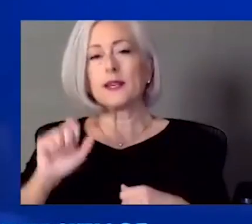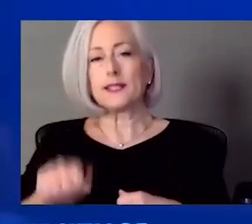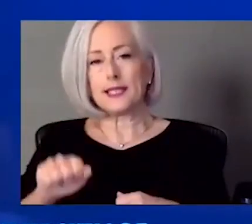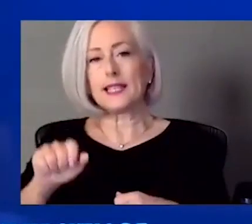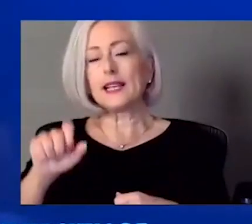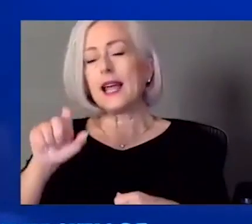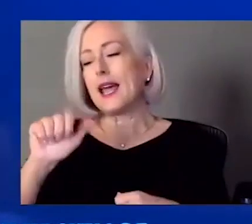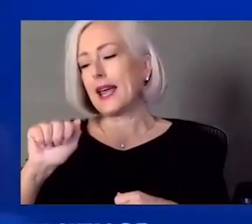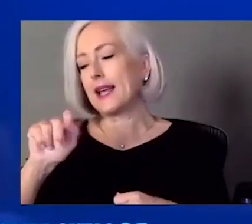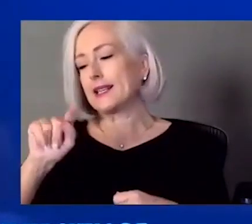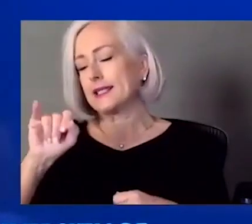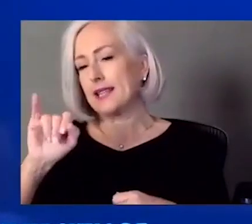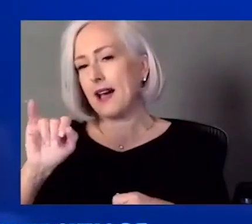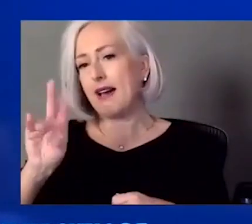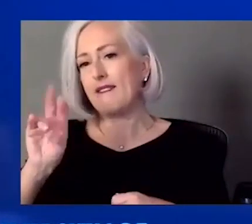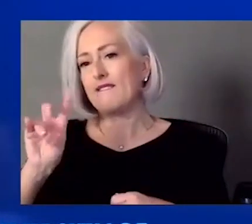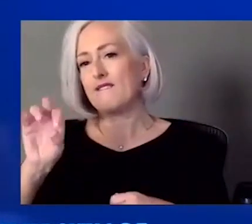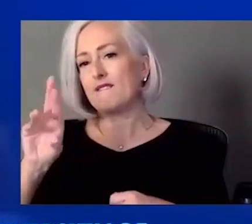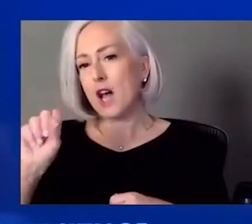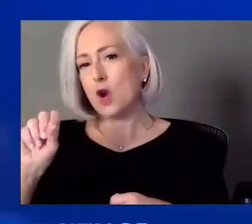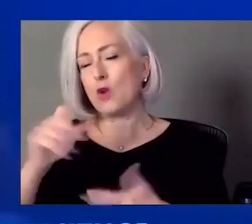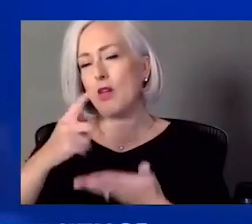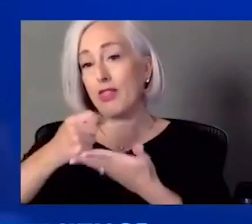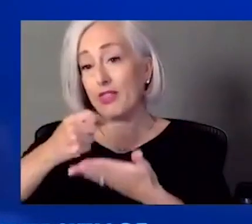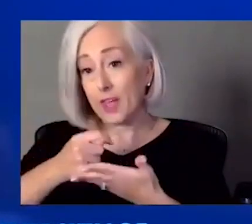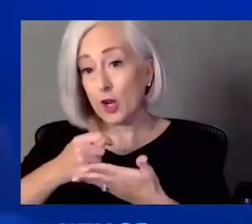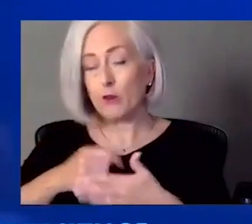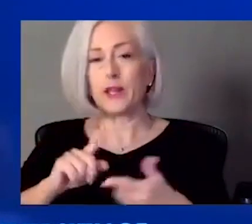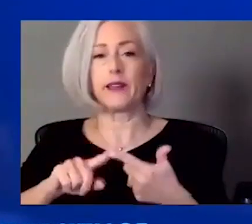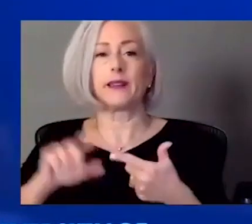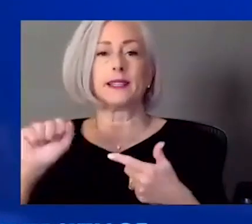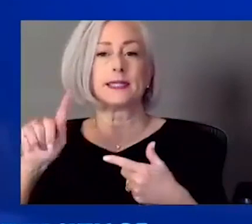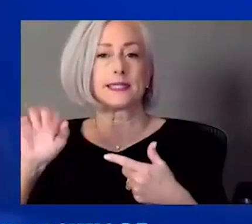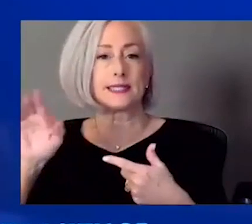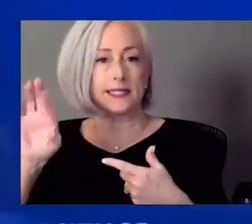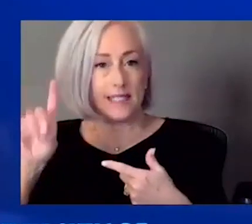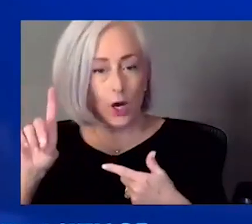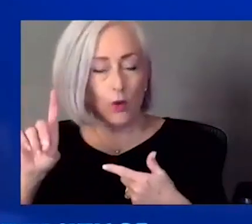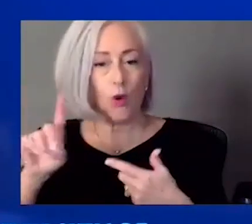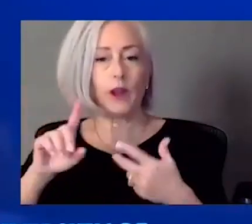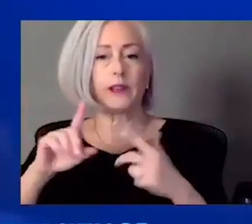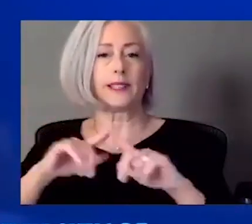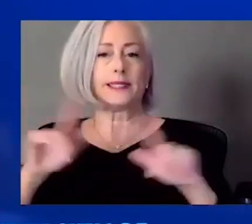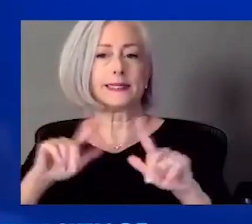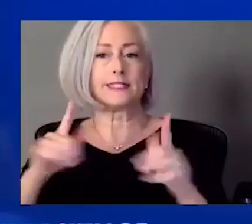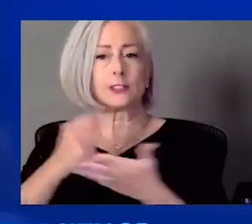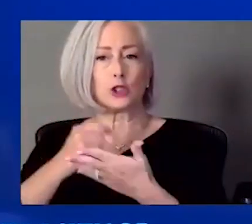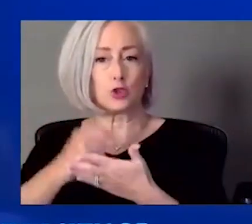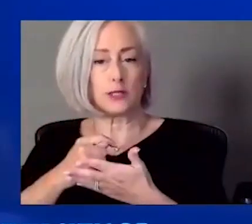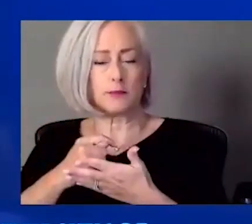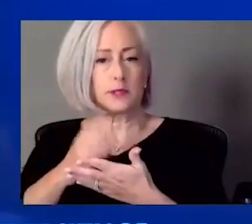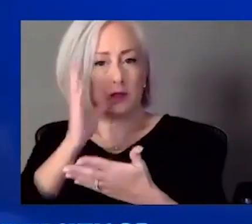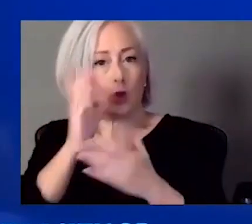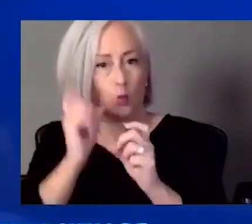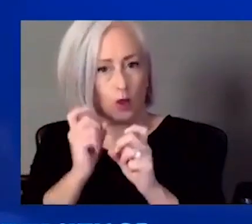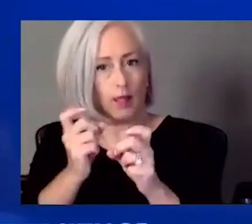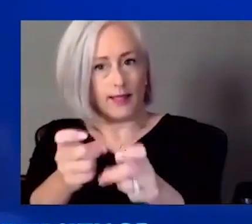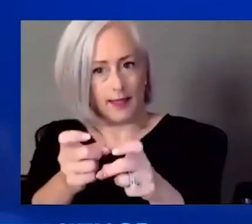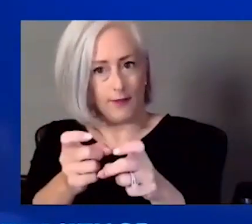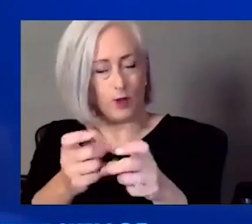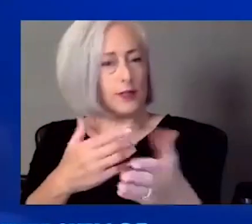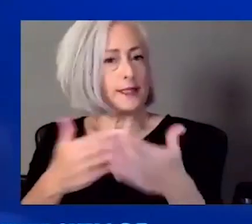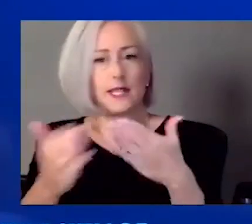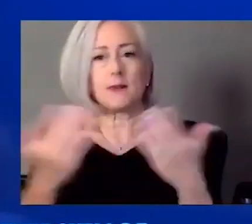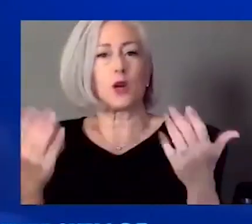you meet criteria for steroids and some of those other adjunct treatments, you're going to get those. And of course you're going to be getting